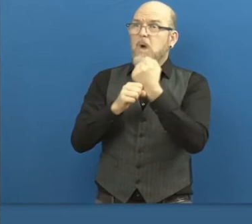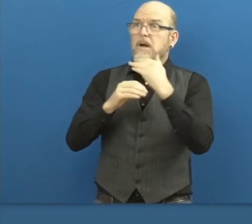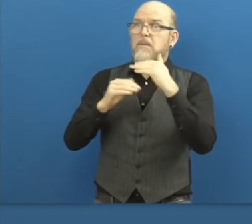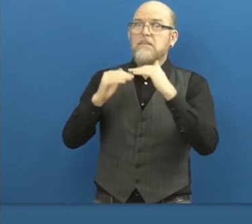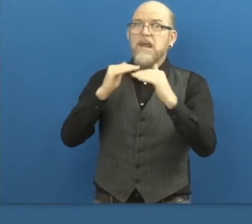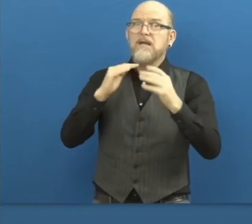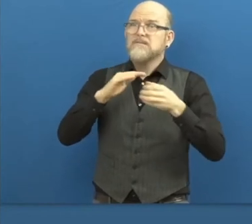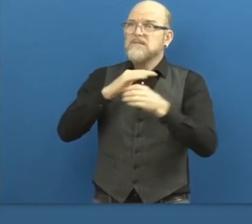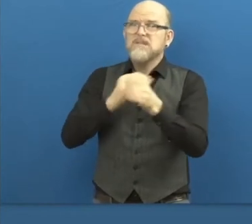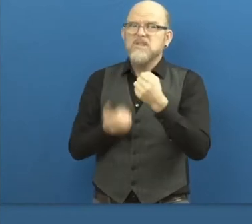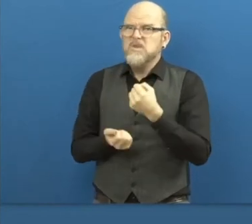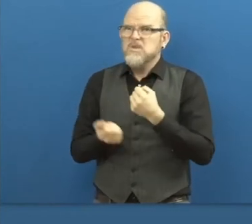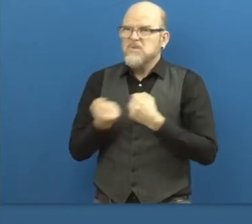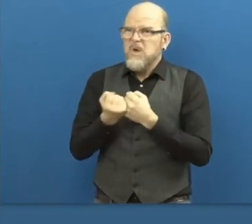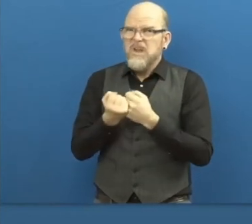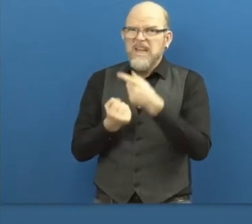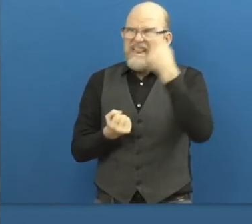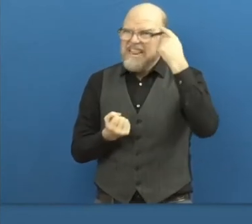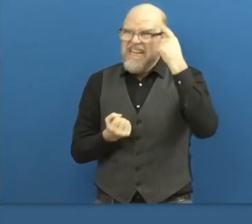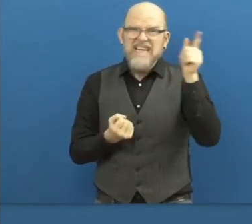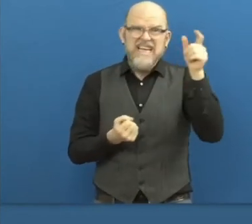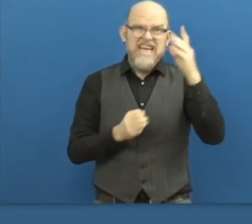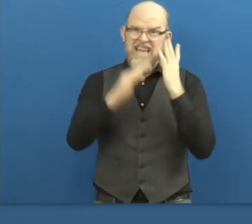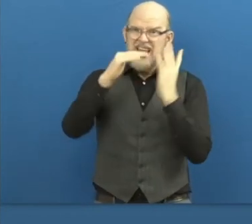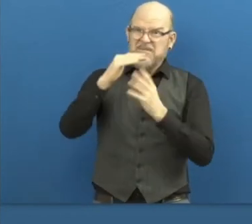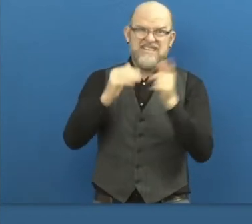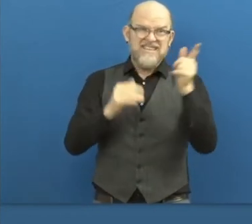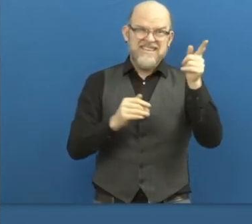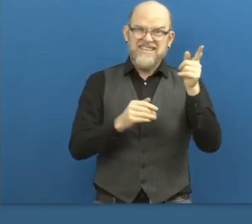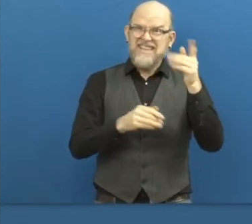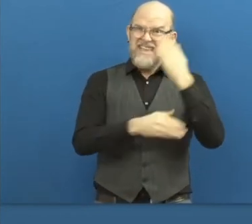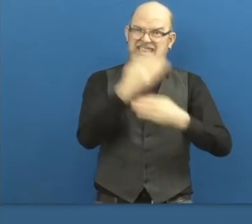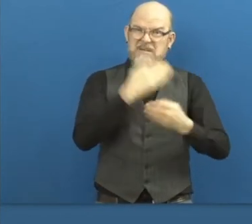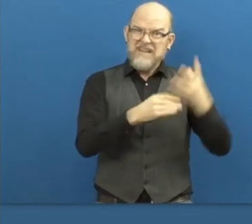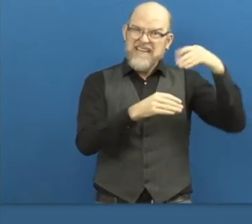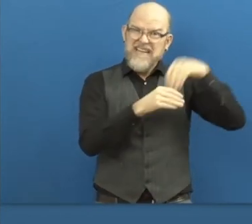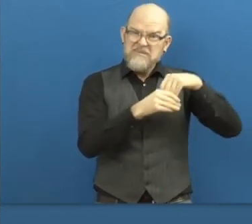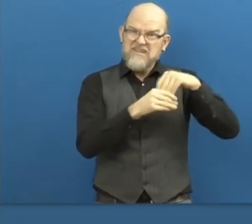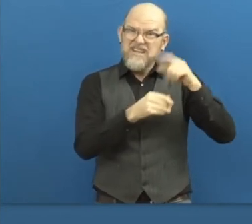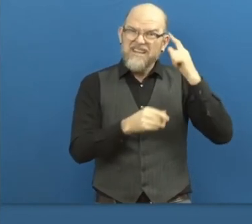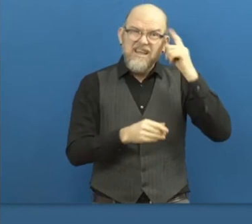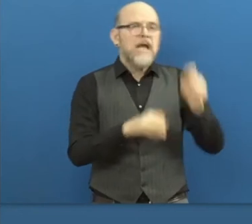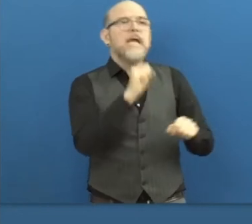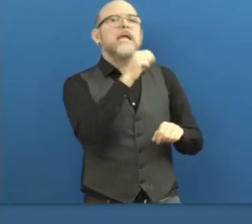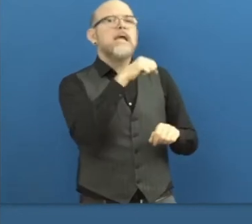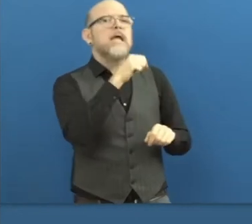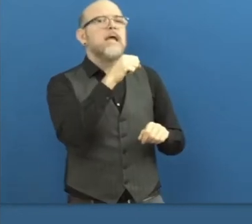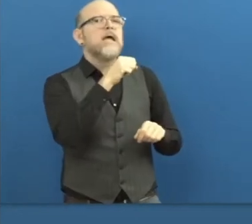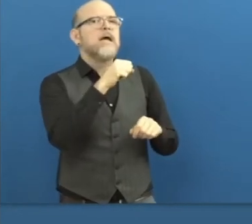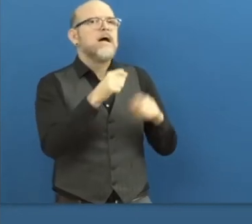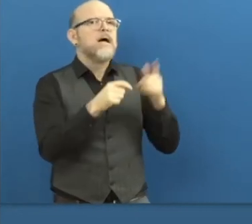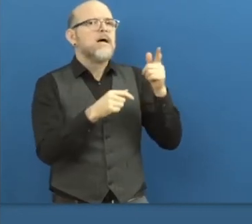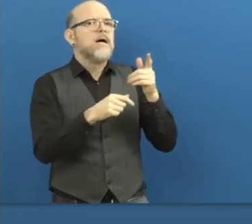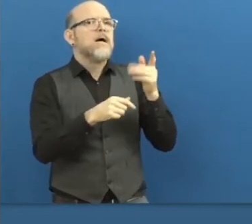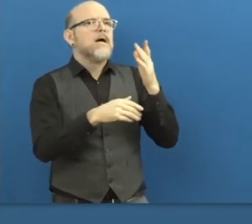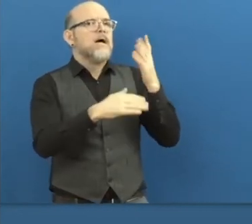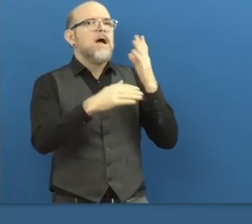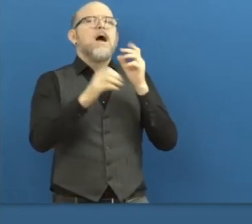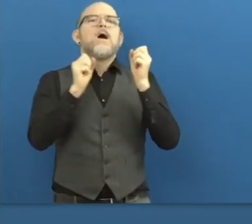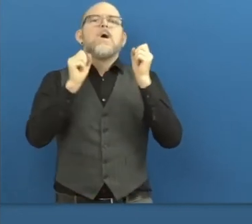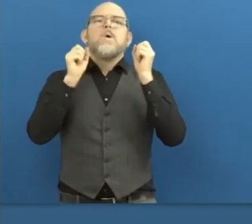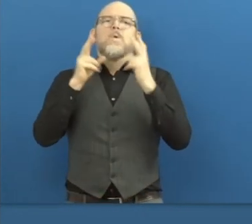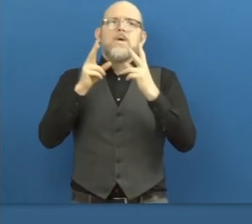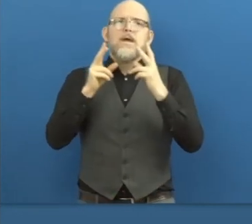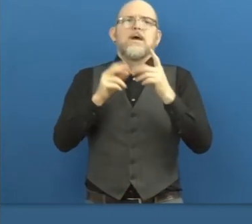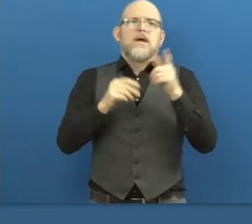assuming you don't mean just immigrants who have disabilities? You're saying Yeah, with disabilities. Still disabilities is the focus.